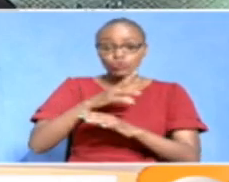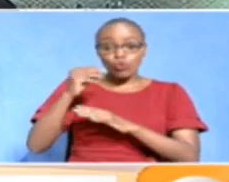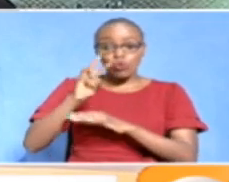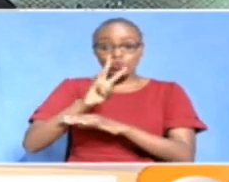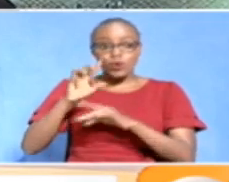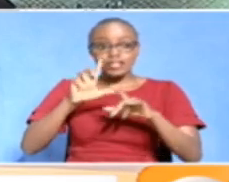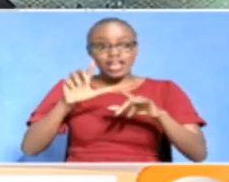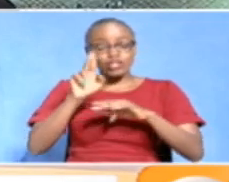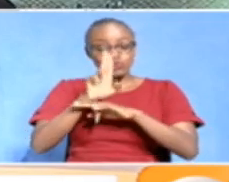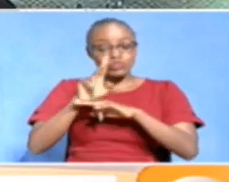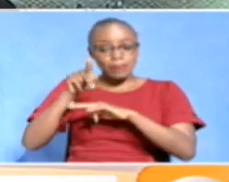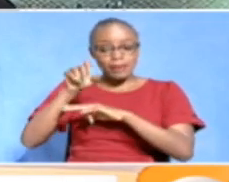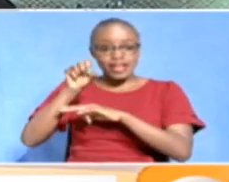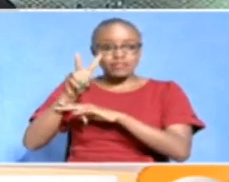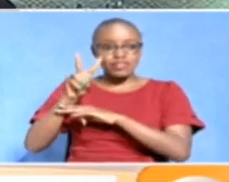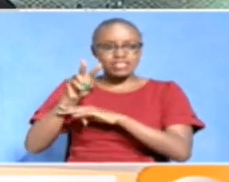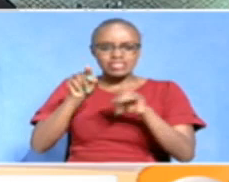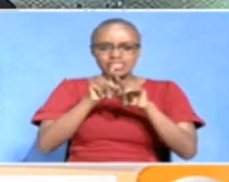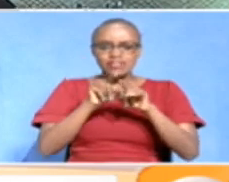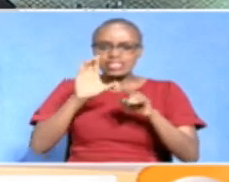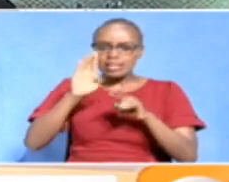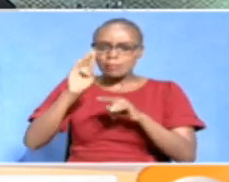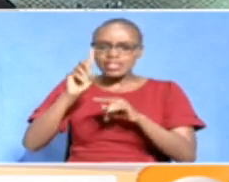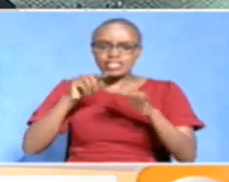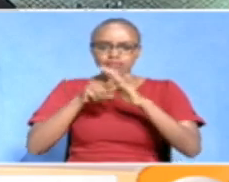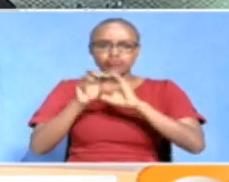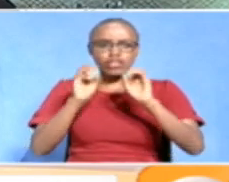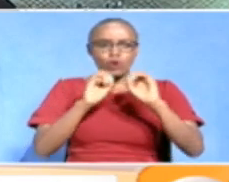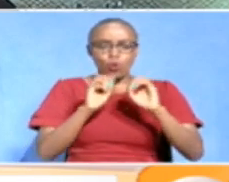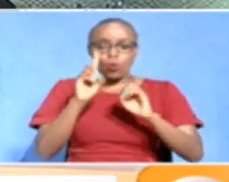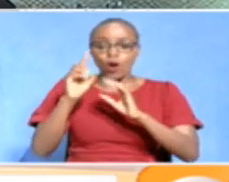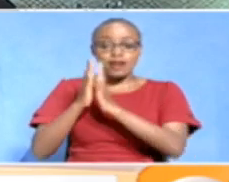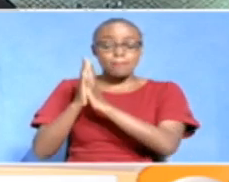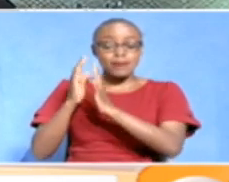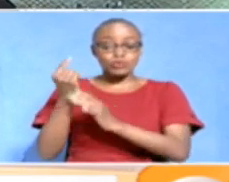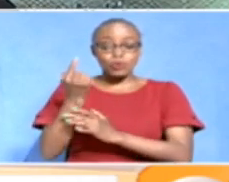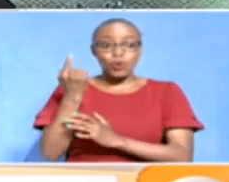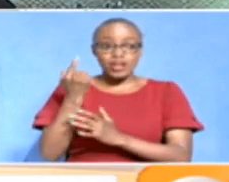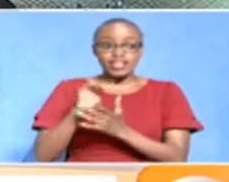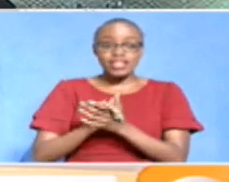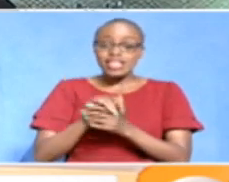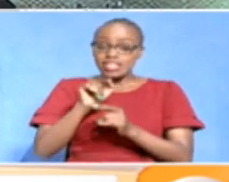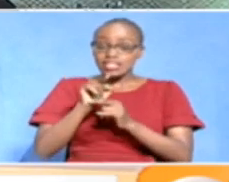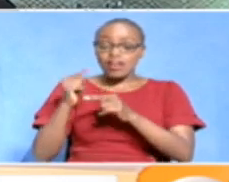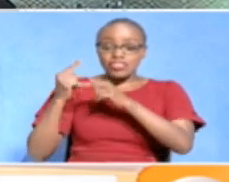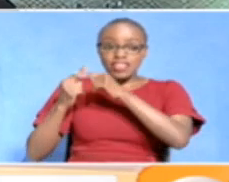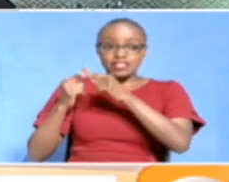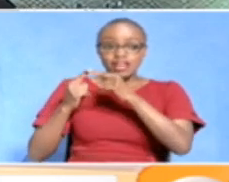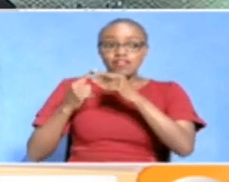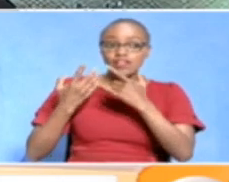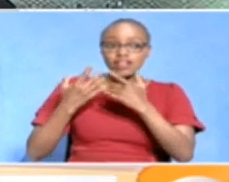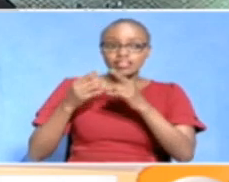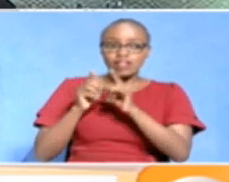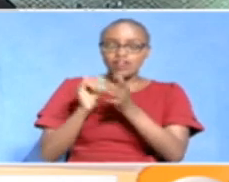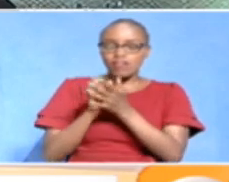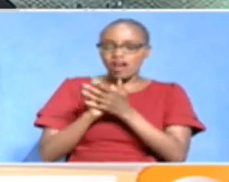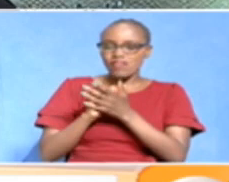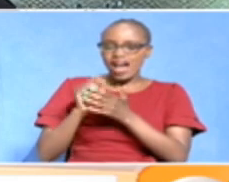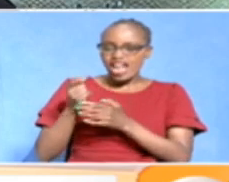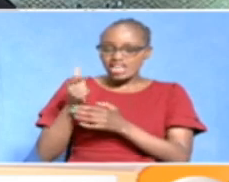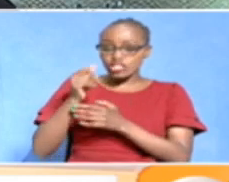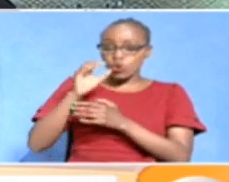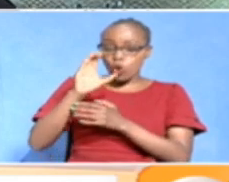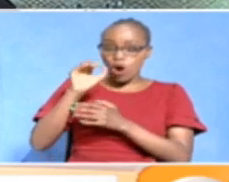in a PSV without going through the CBD in one bus. That is the experience taxi firm Little Cabs is